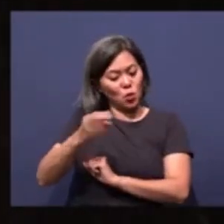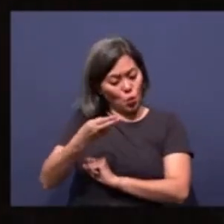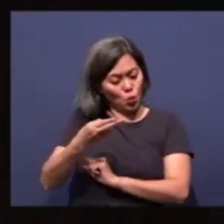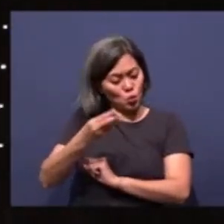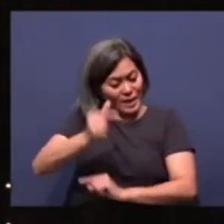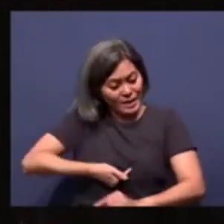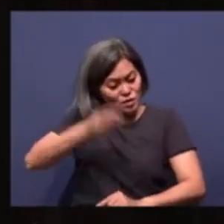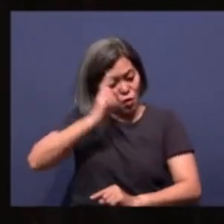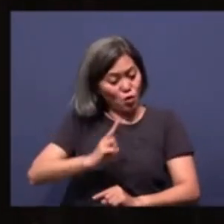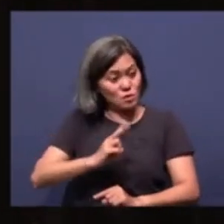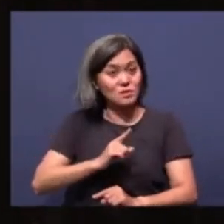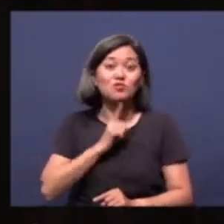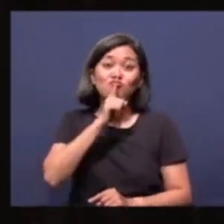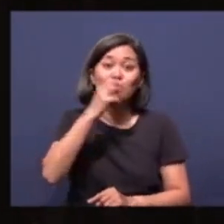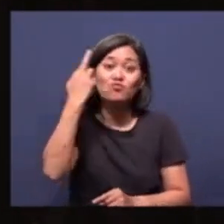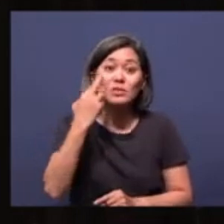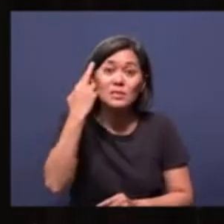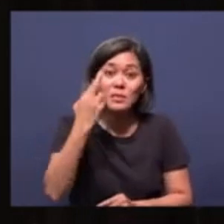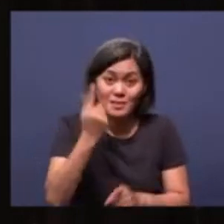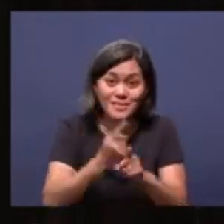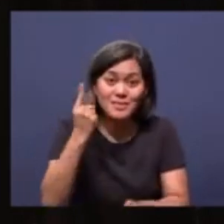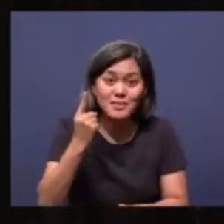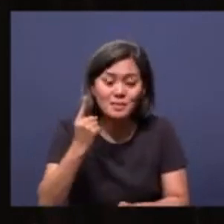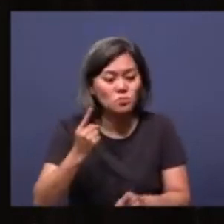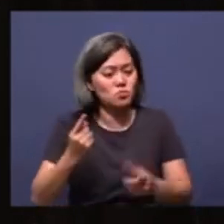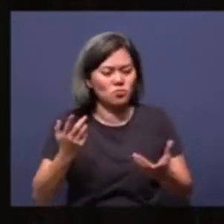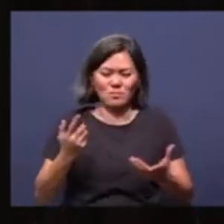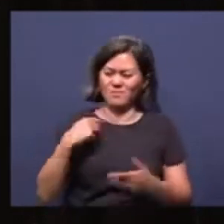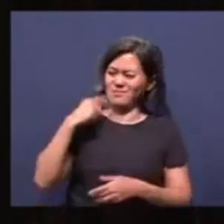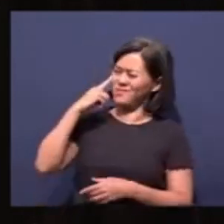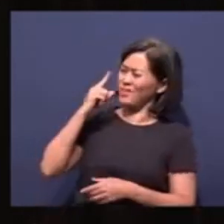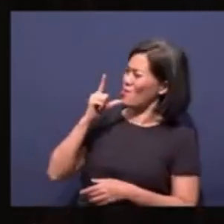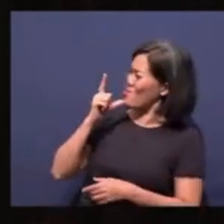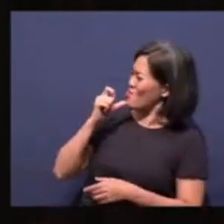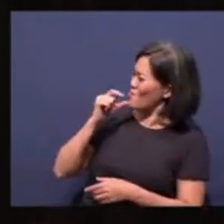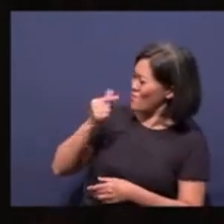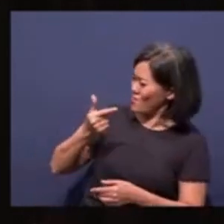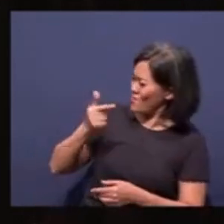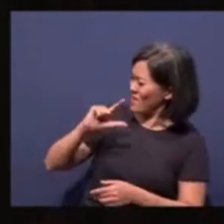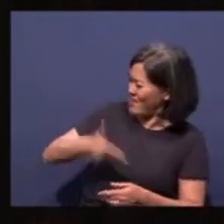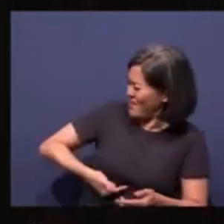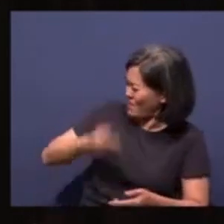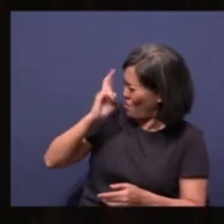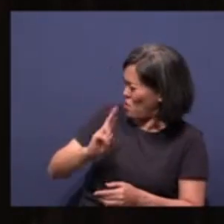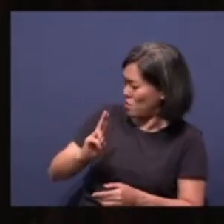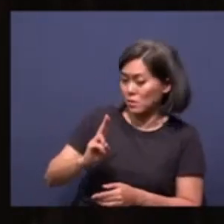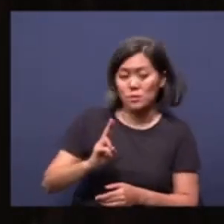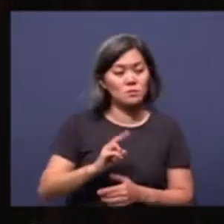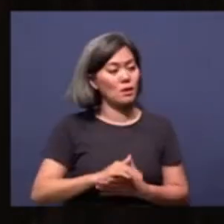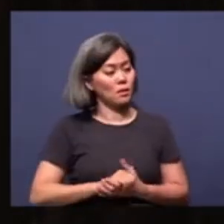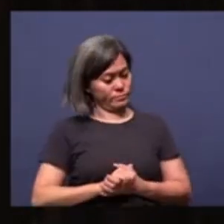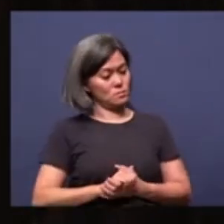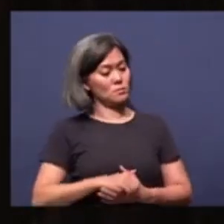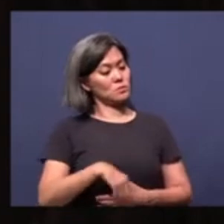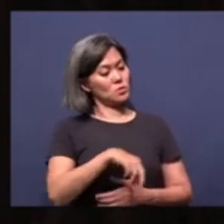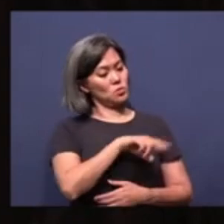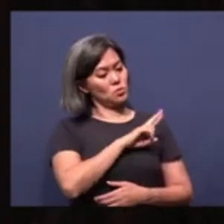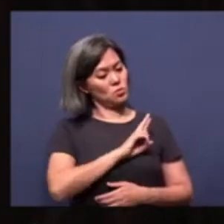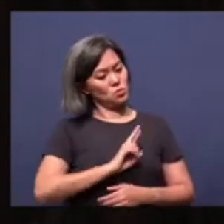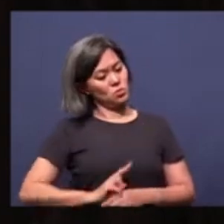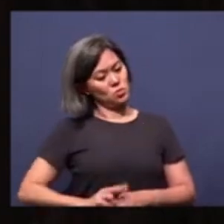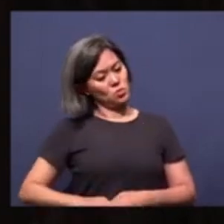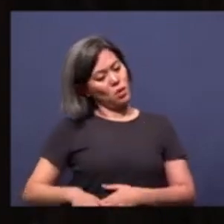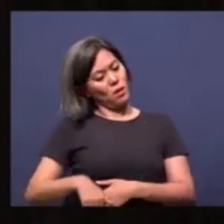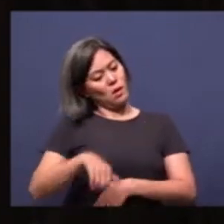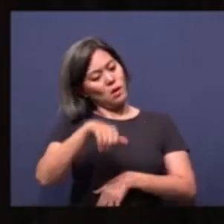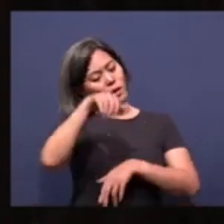the real reason, right? The real reason. And then I thought, and who's the guest of honour? And he said, His Royal Highness Prince